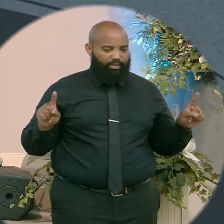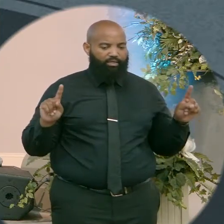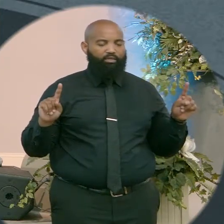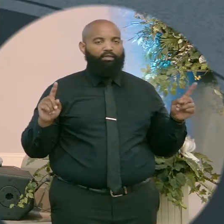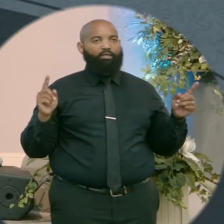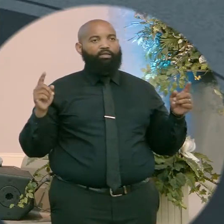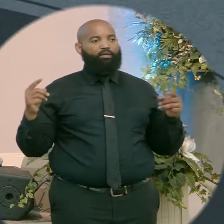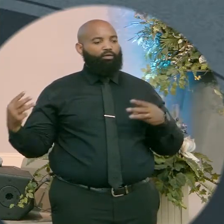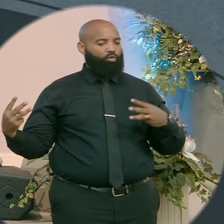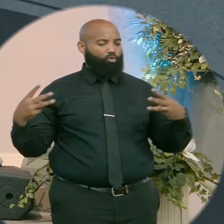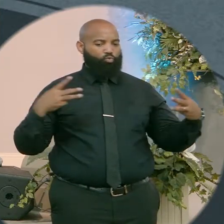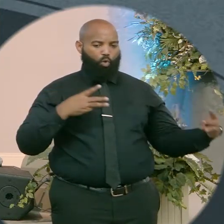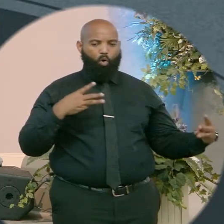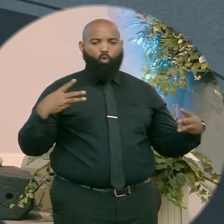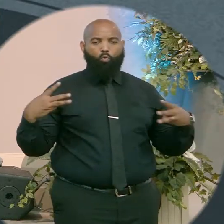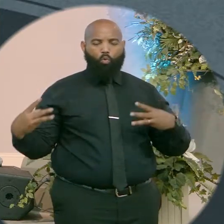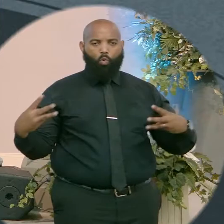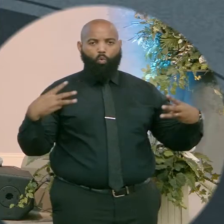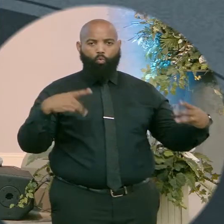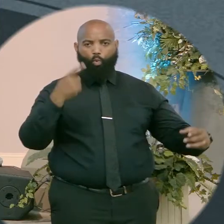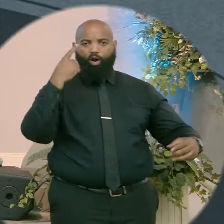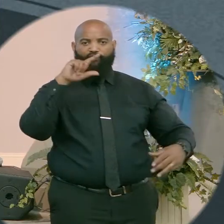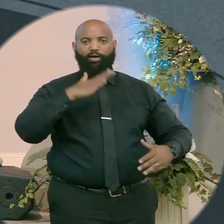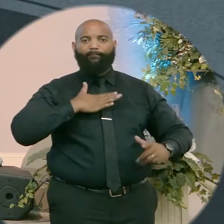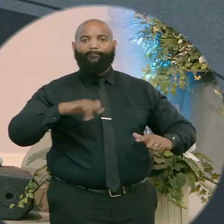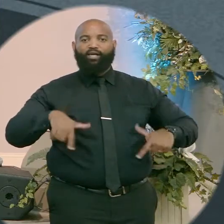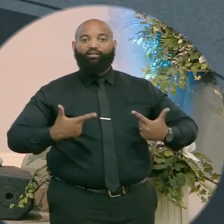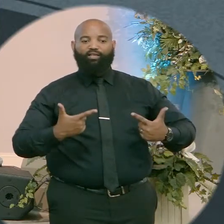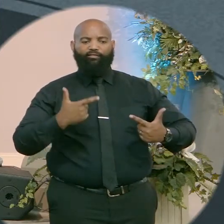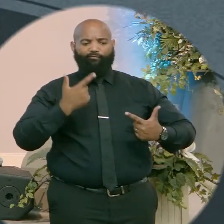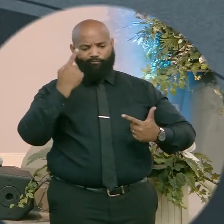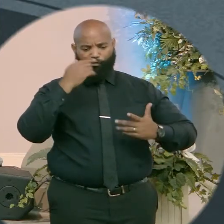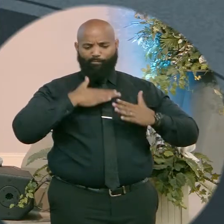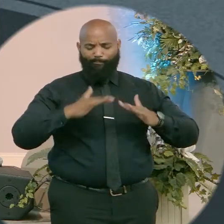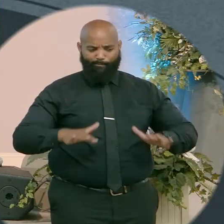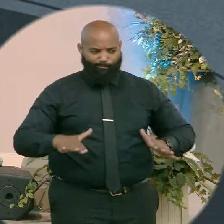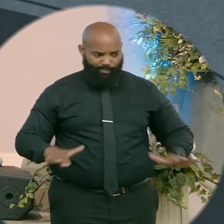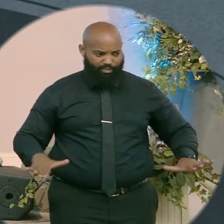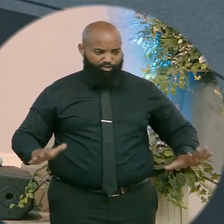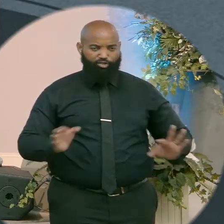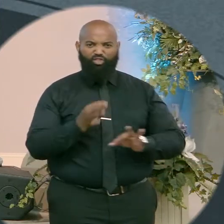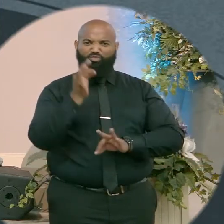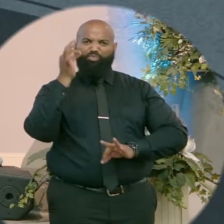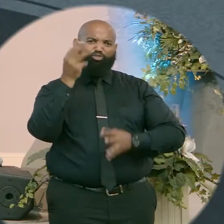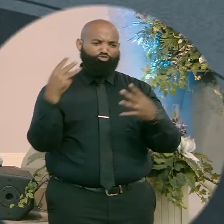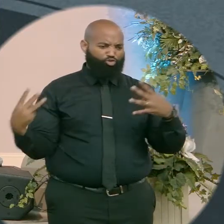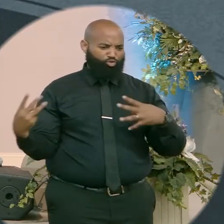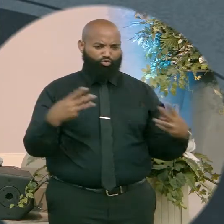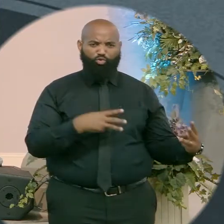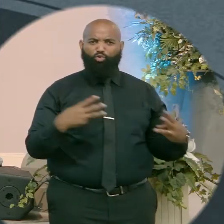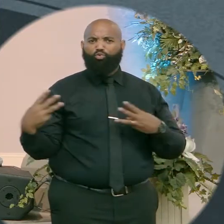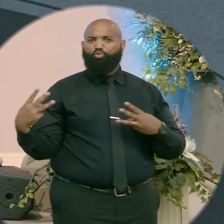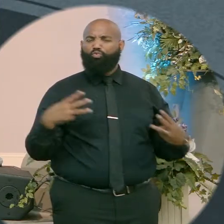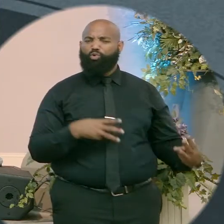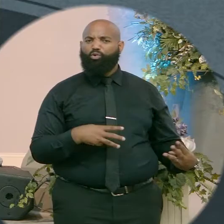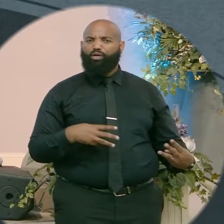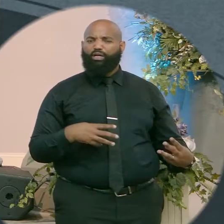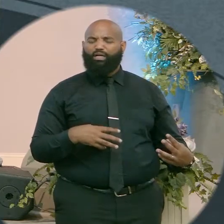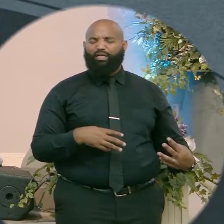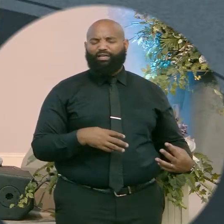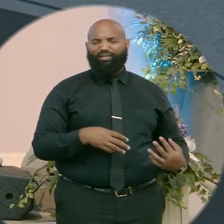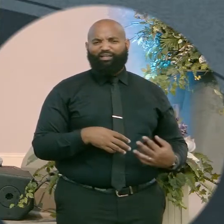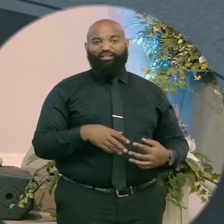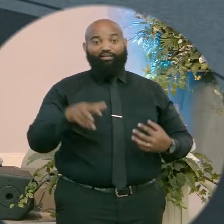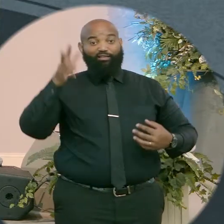Every day I got to declare war for my life, for my children, for my family. The enemy works overtime to keep our